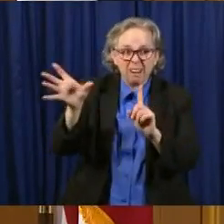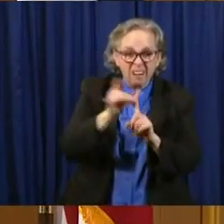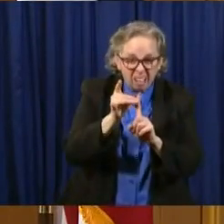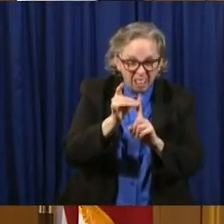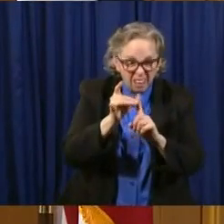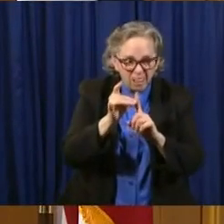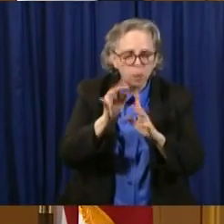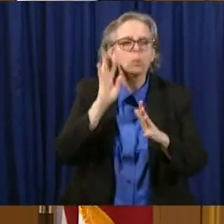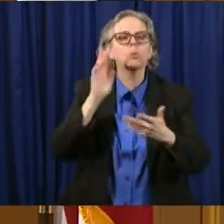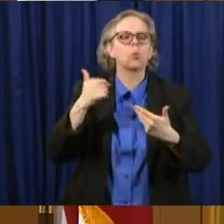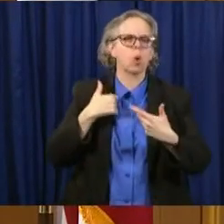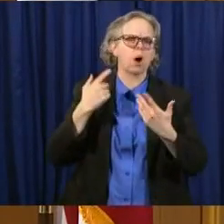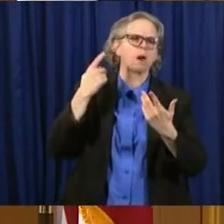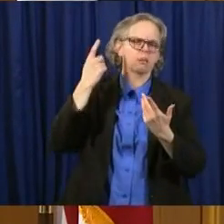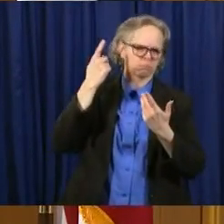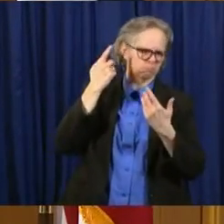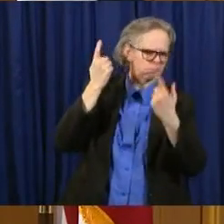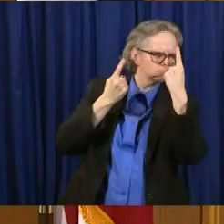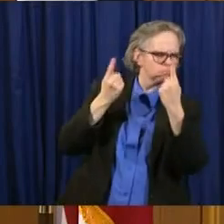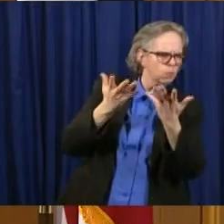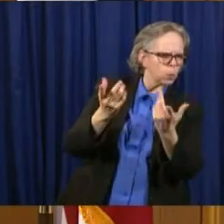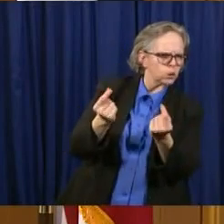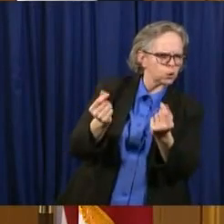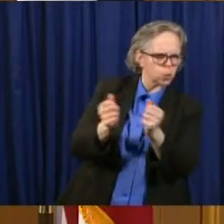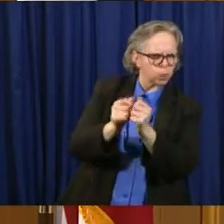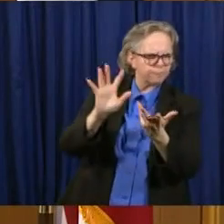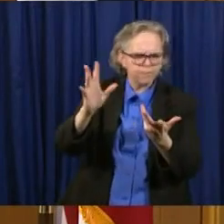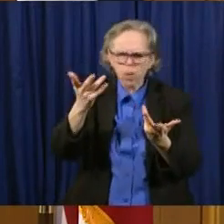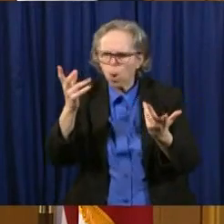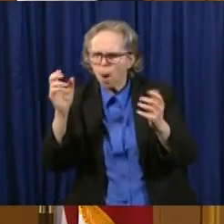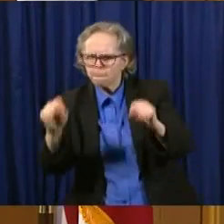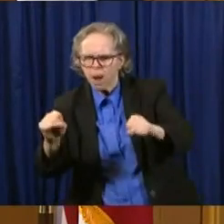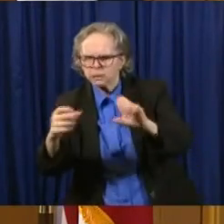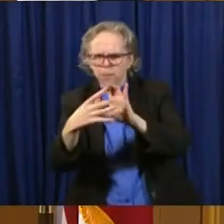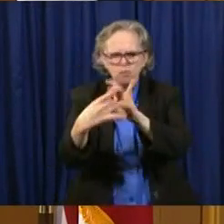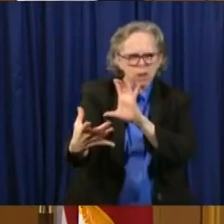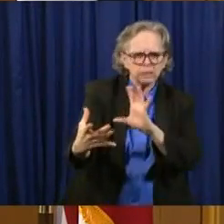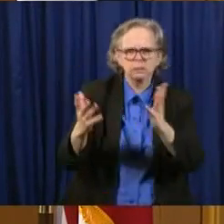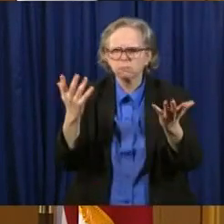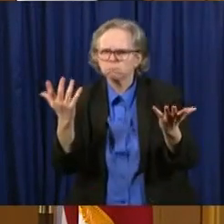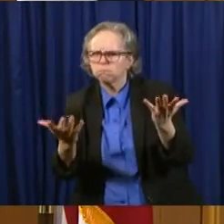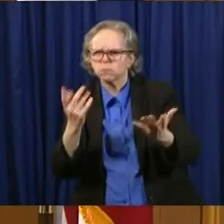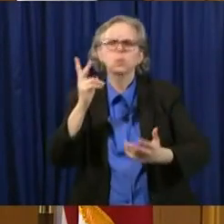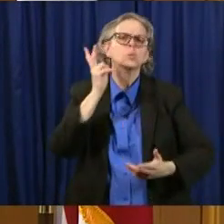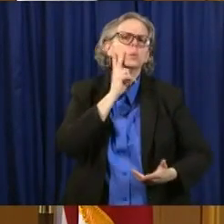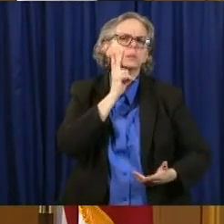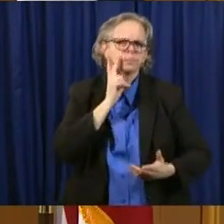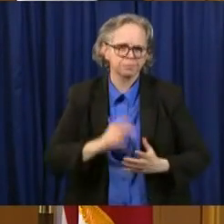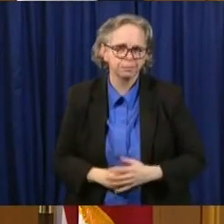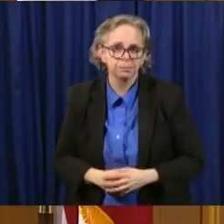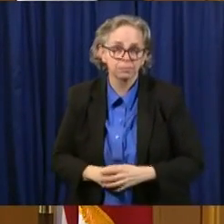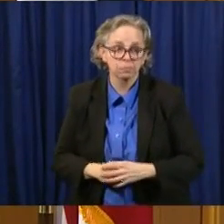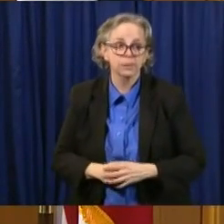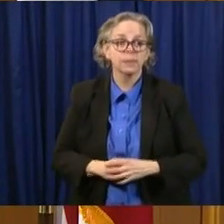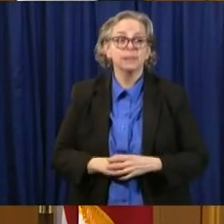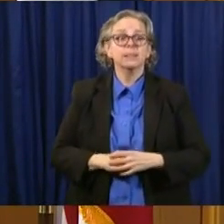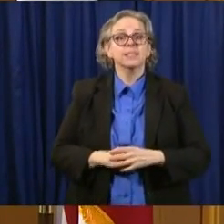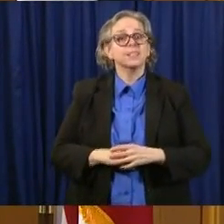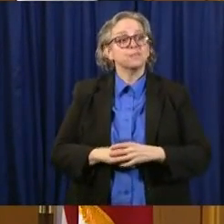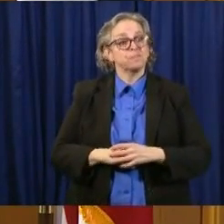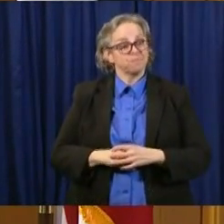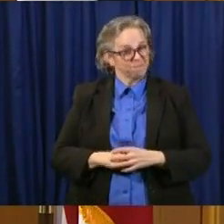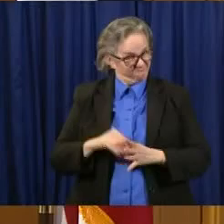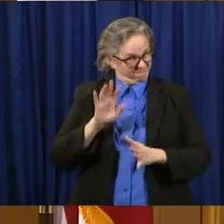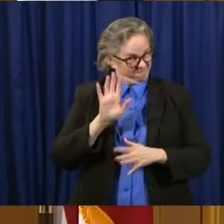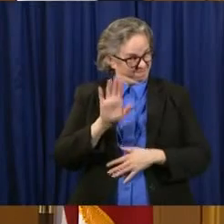uh, and then we will move, we intend to move forward, uh, with those releases. Let me also add, uh, some additional